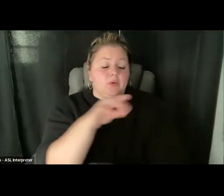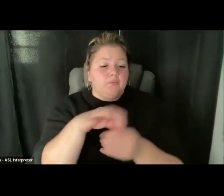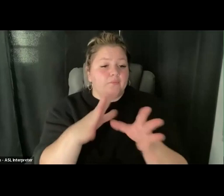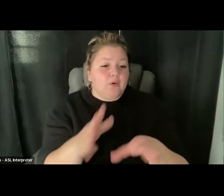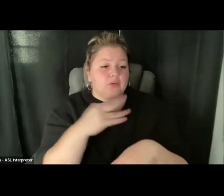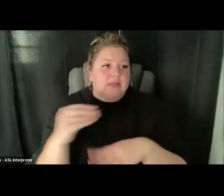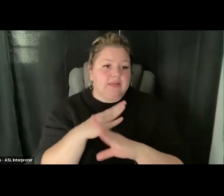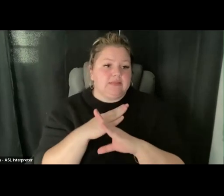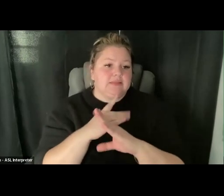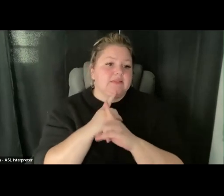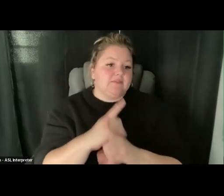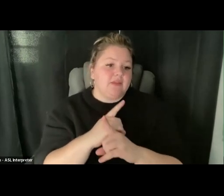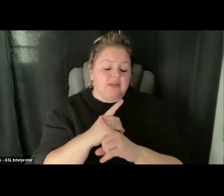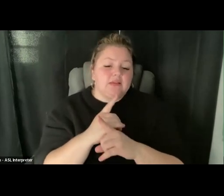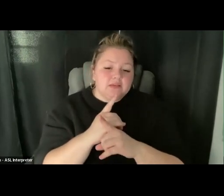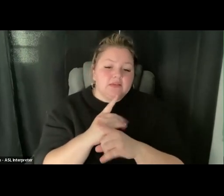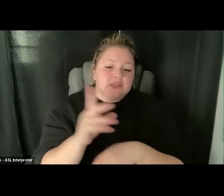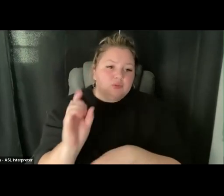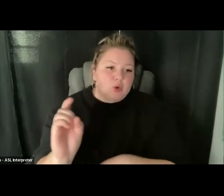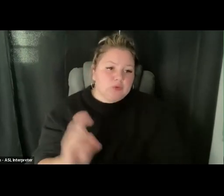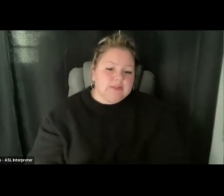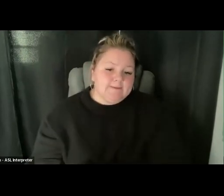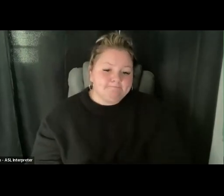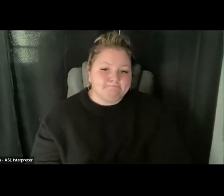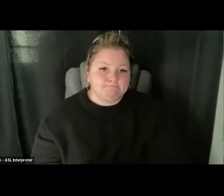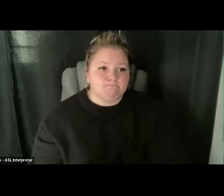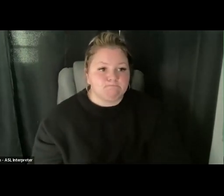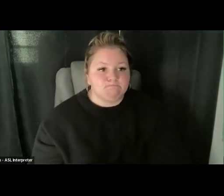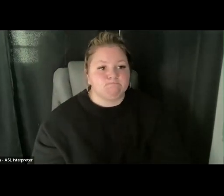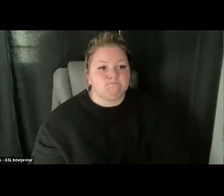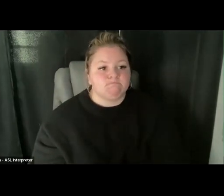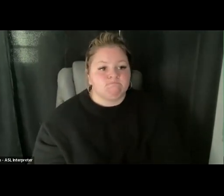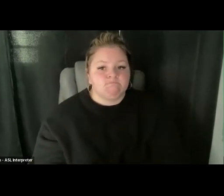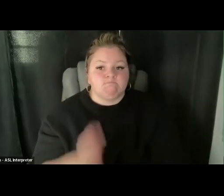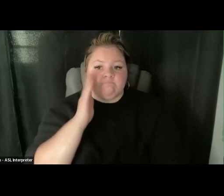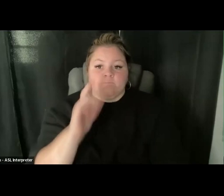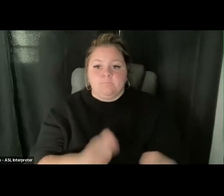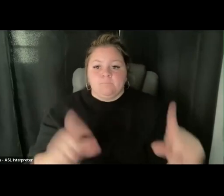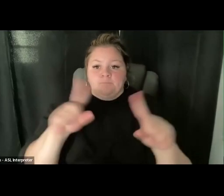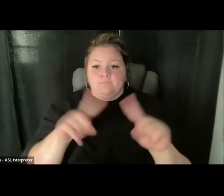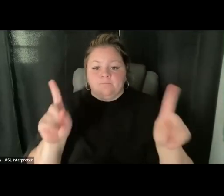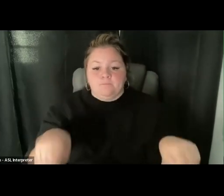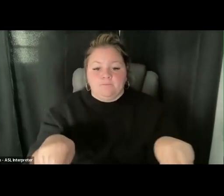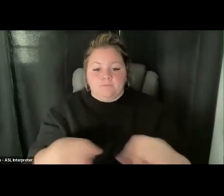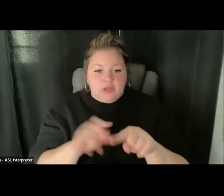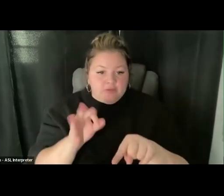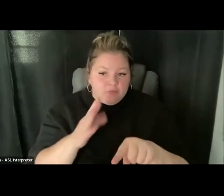I'm going to start sharing my screen if it will play nice. I had it all to do that, but